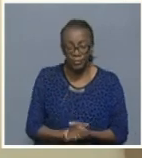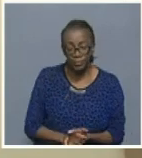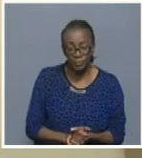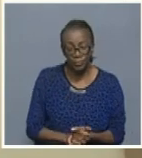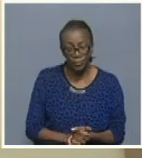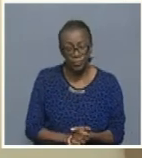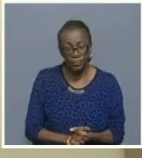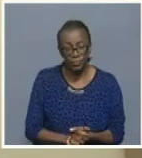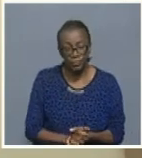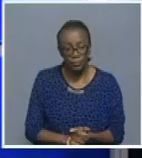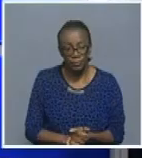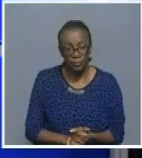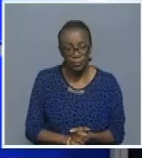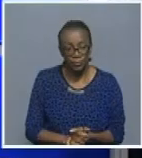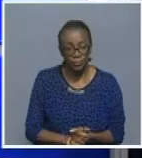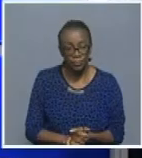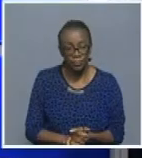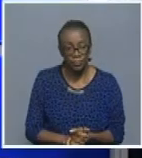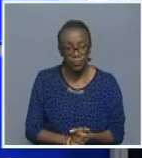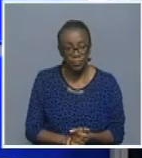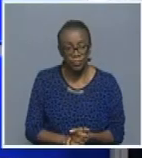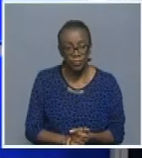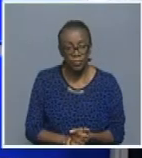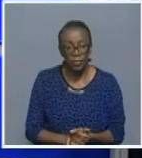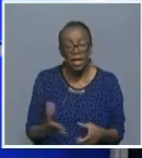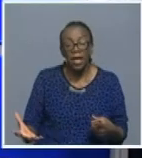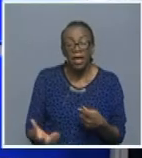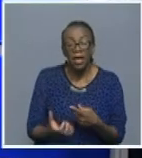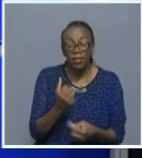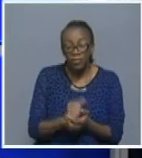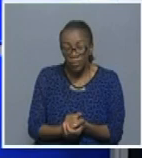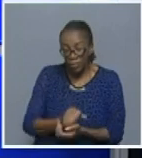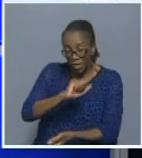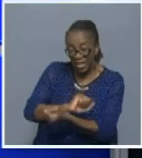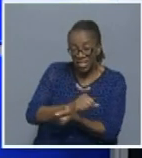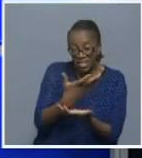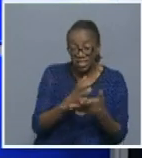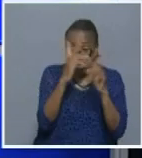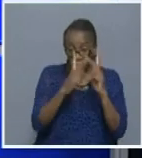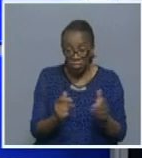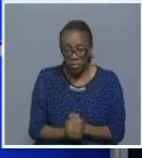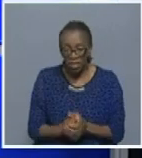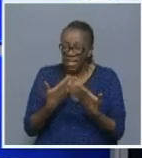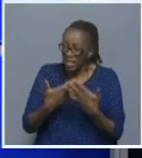So has anyone been found trying to skip the border since the announcement of the state of emergency?